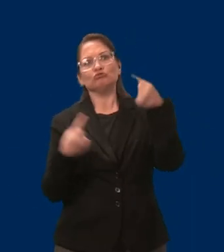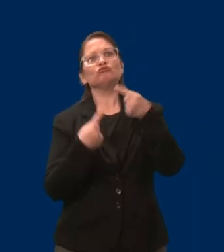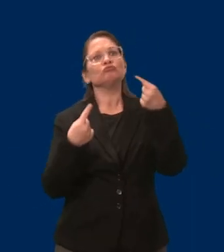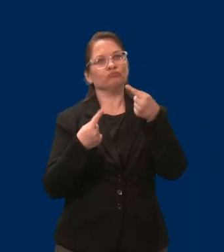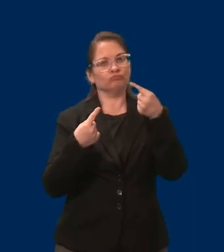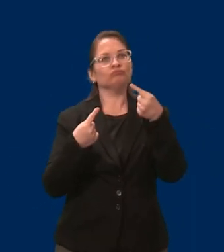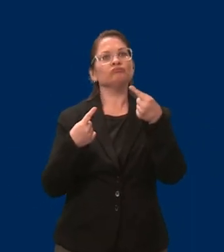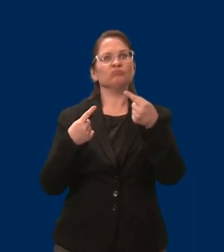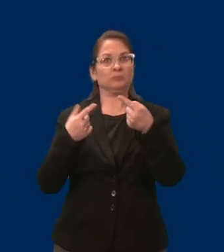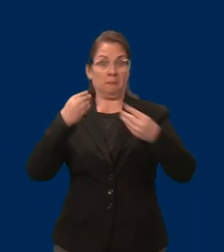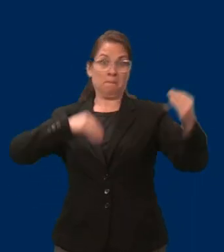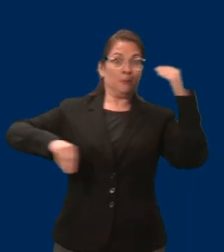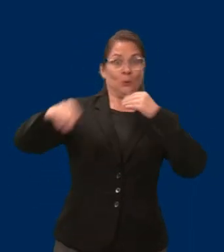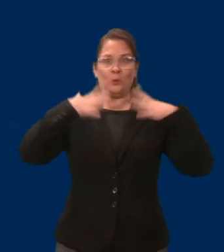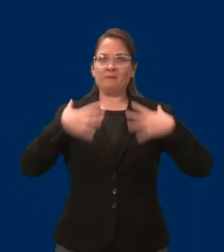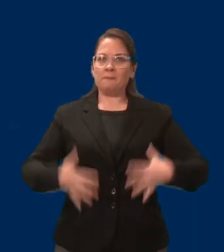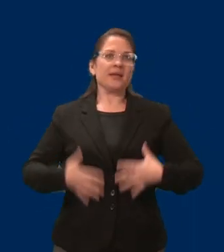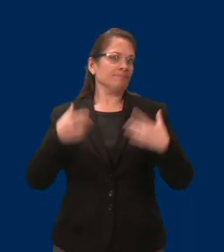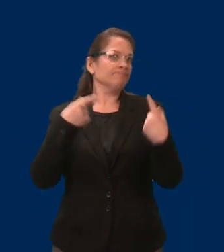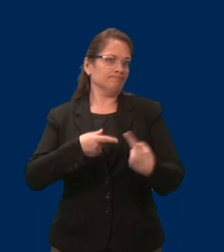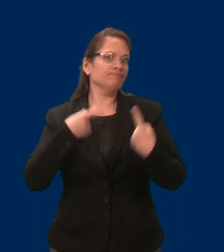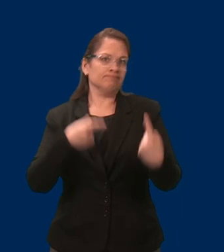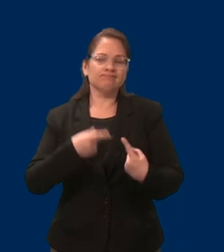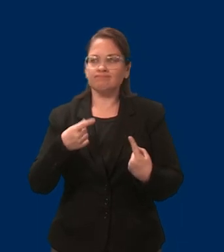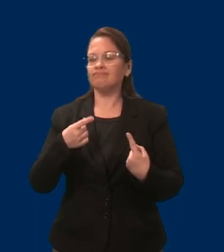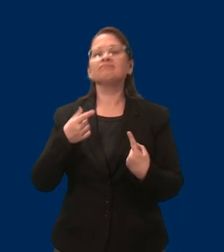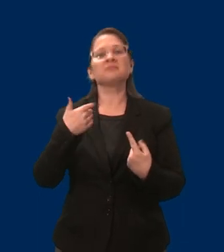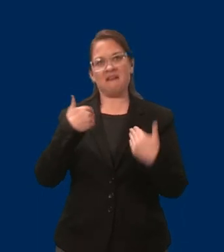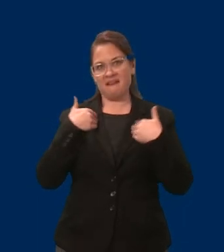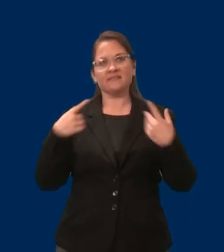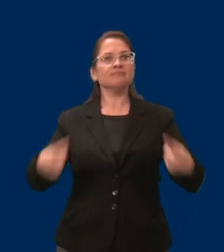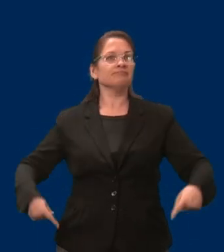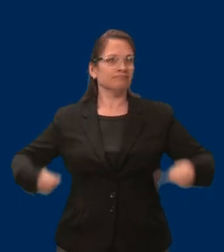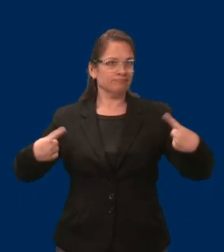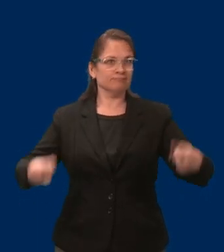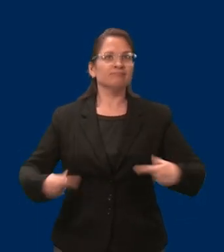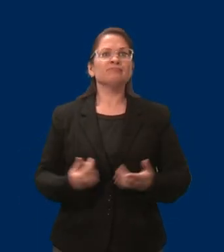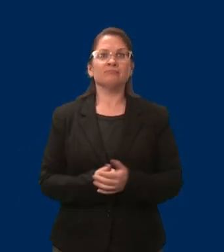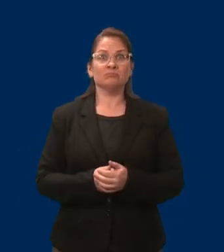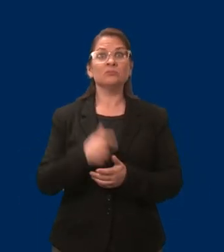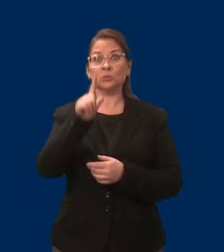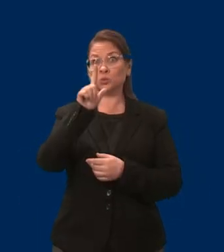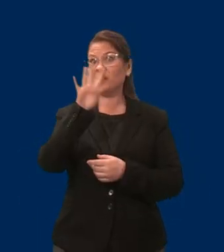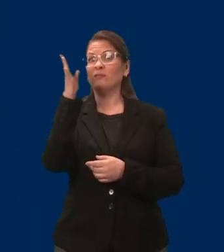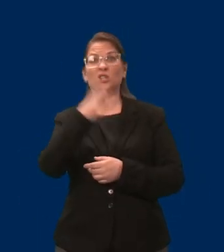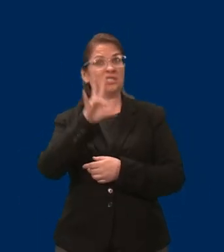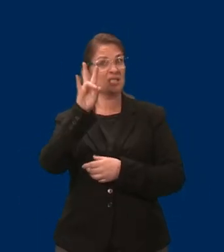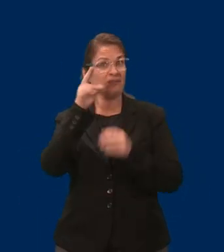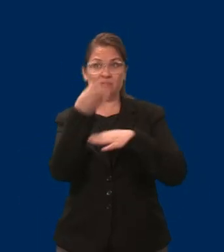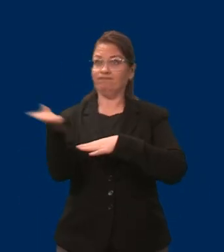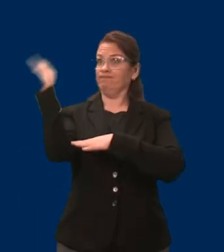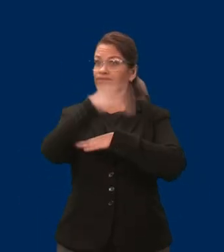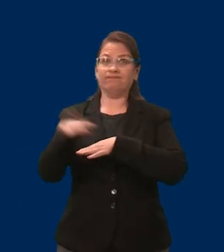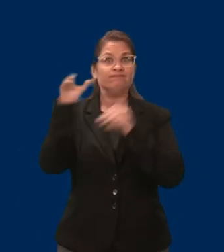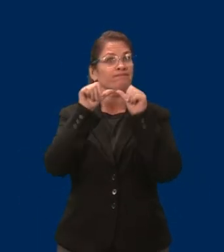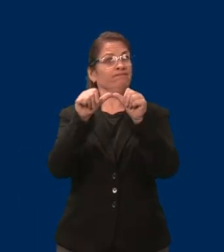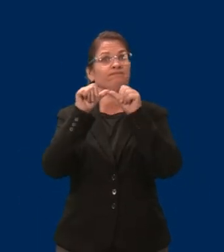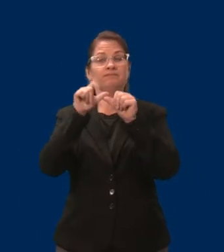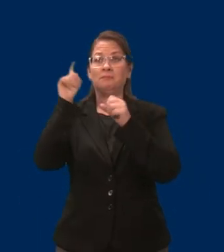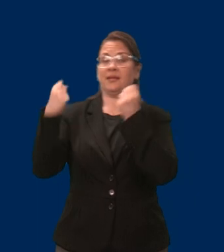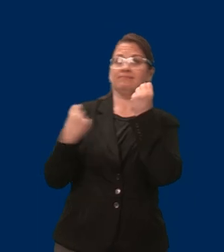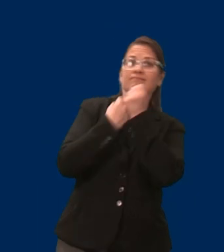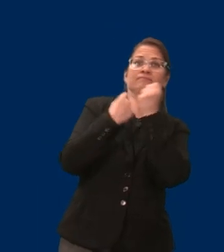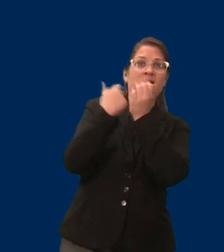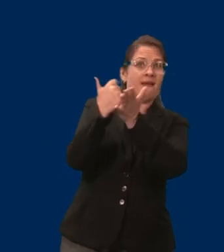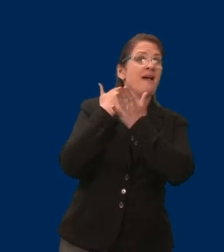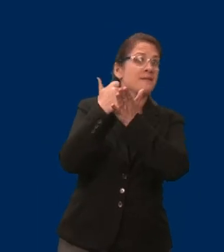I'm in a power wheelchair. I require almost 24-hour assistance seven days a week, usually